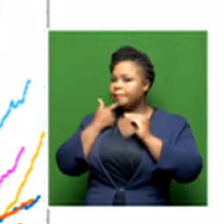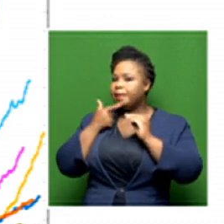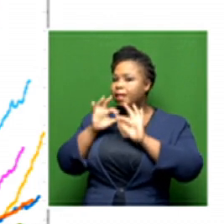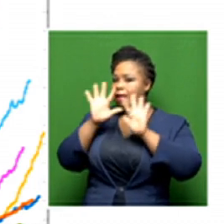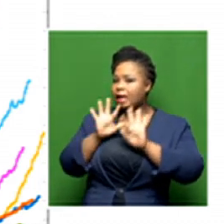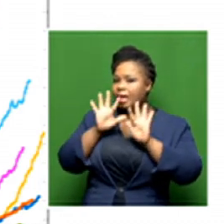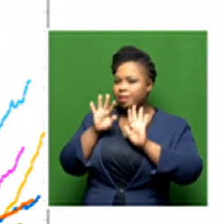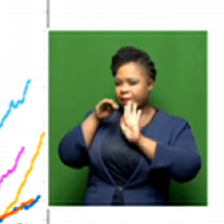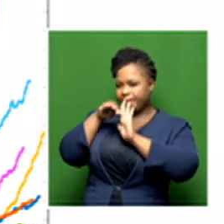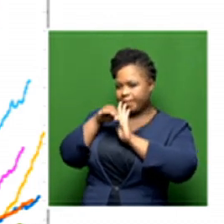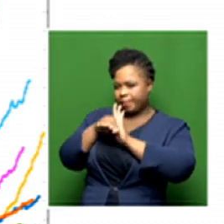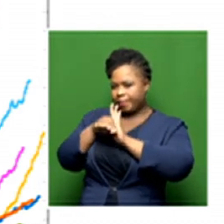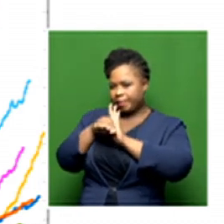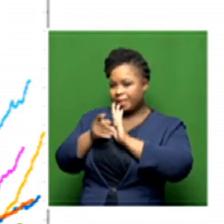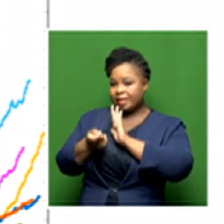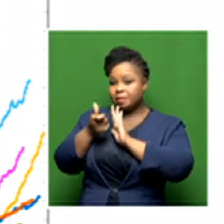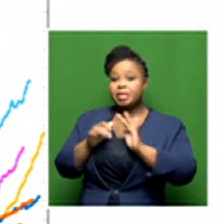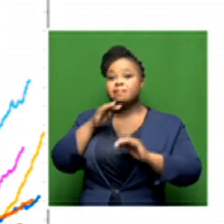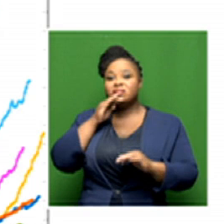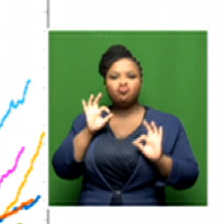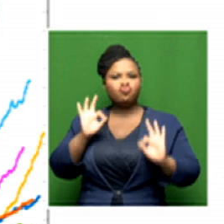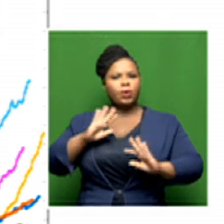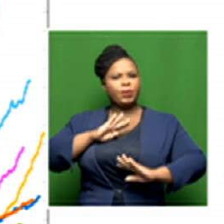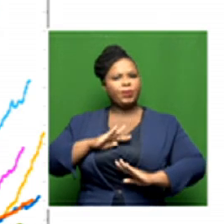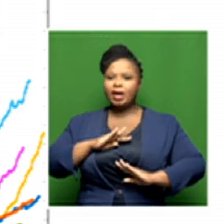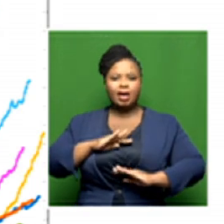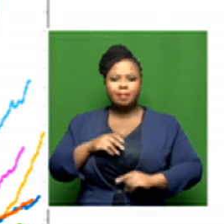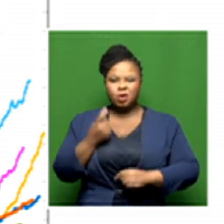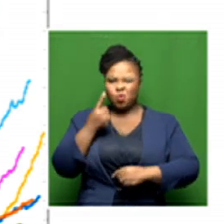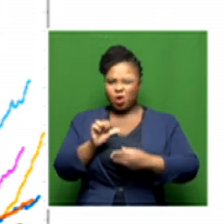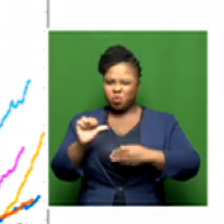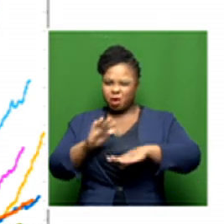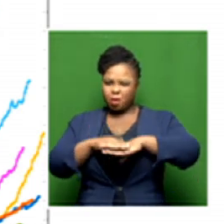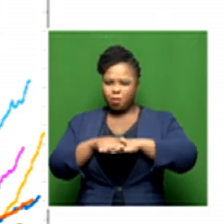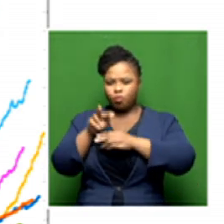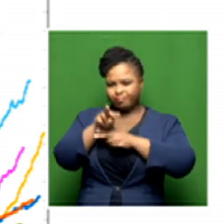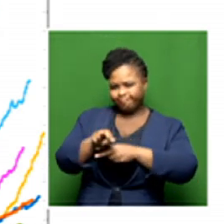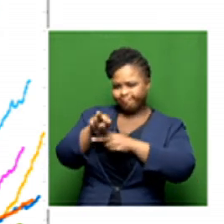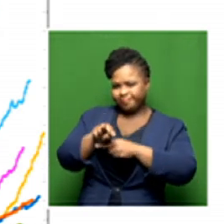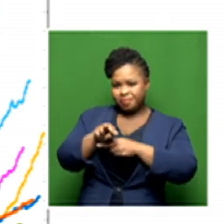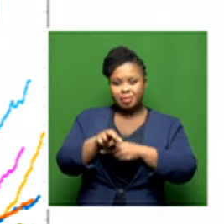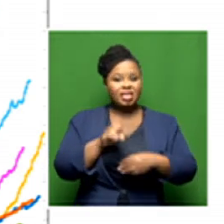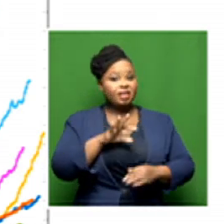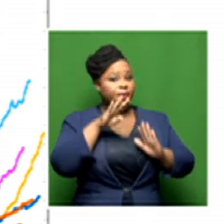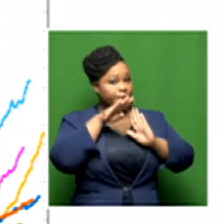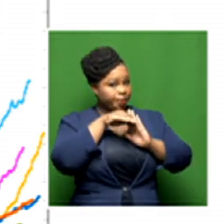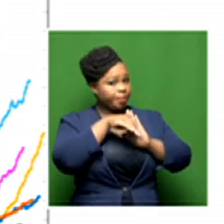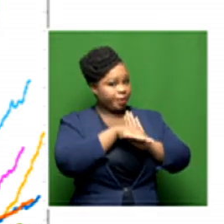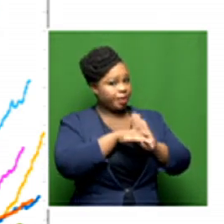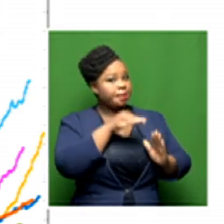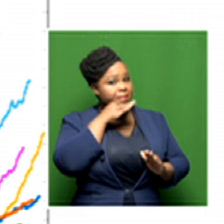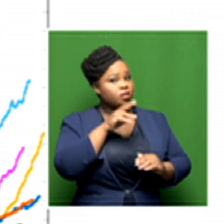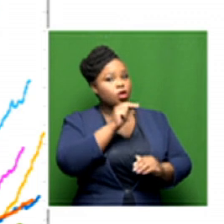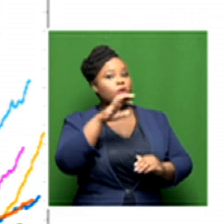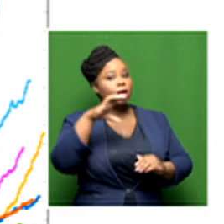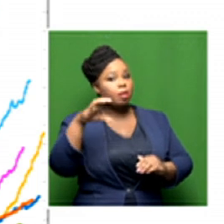again. So not quite out of the woods. We need to monitor that for another week at least. But if it keeps on coming down, that would mean the Northern